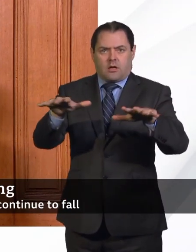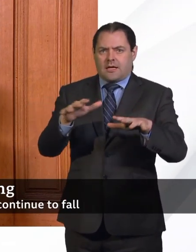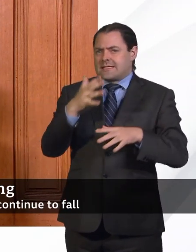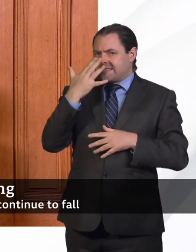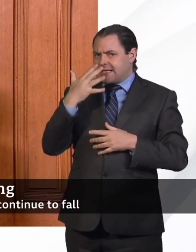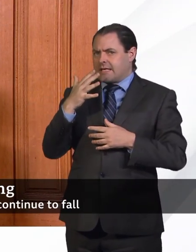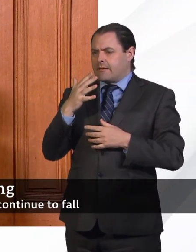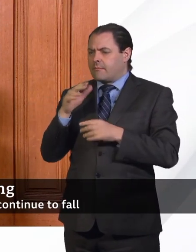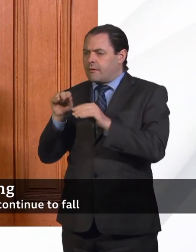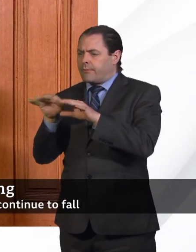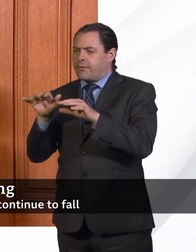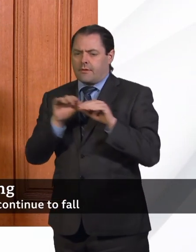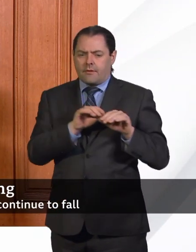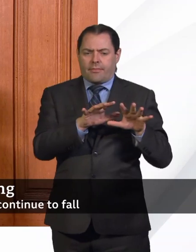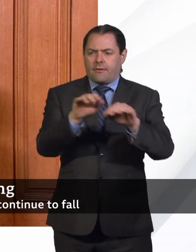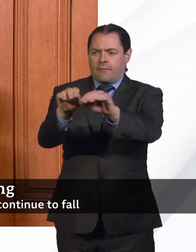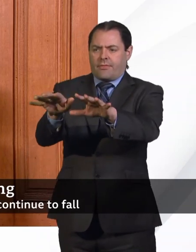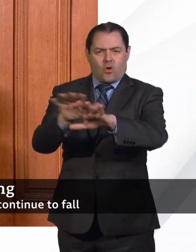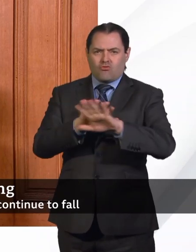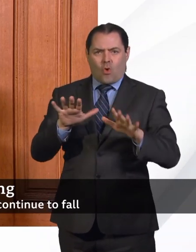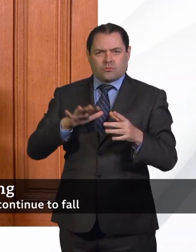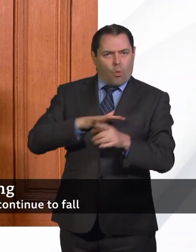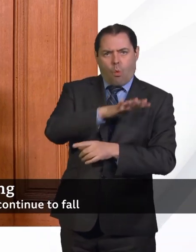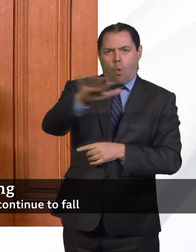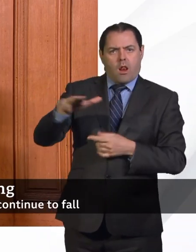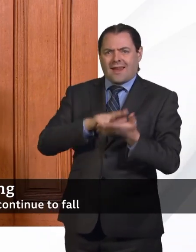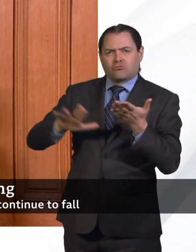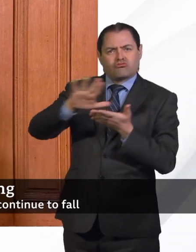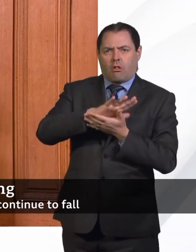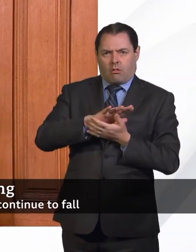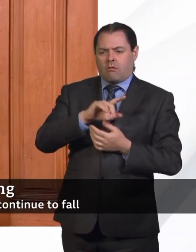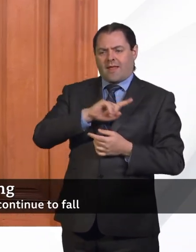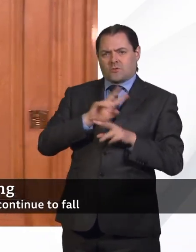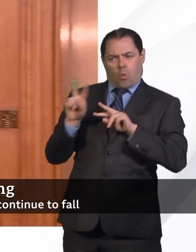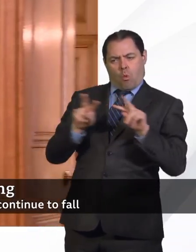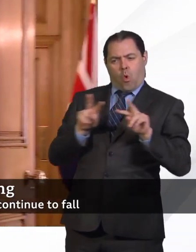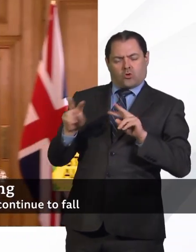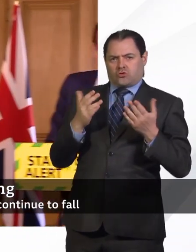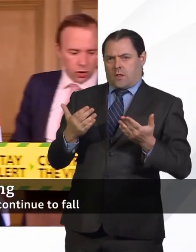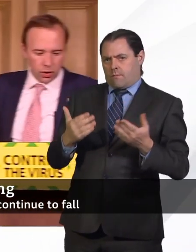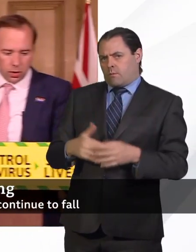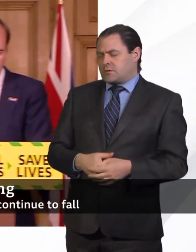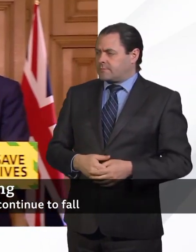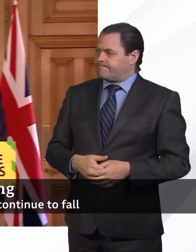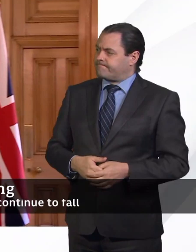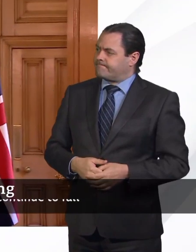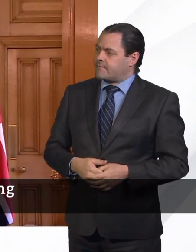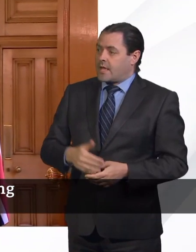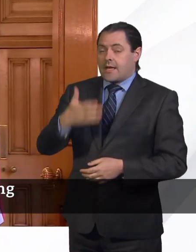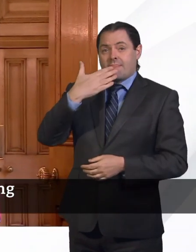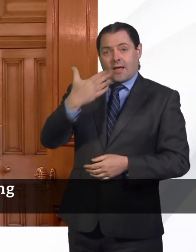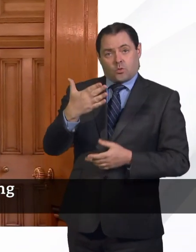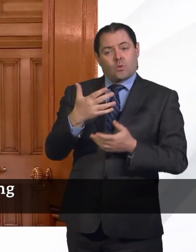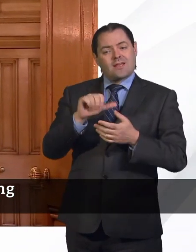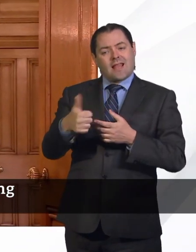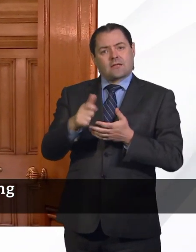localised areas, and that's why we are keeping that under very close control. Thank you. Thanks very much, Danny. The next question is a written question